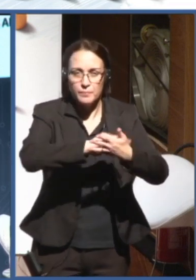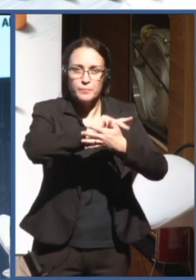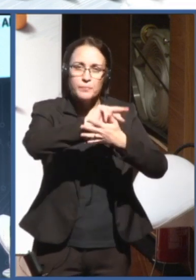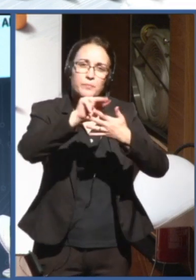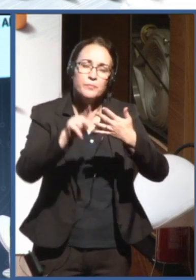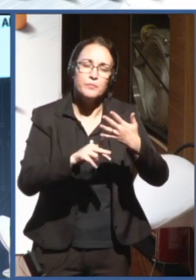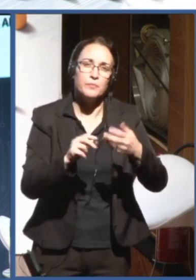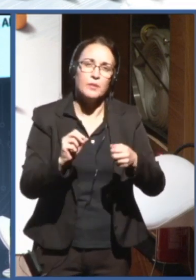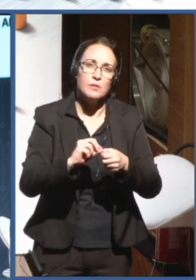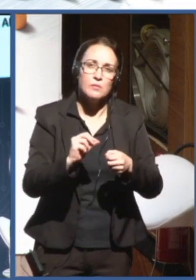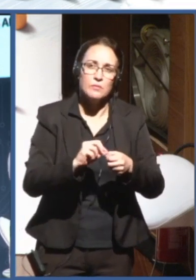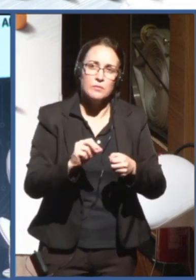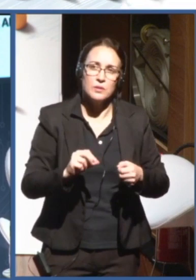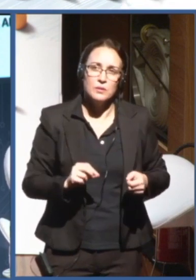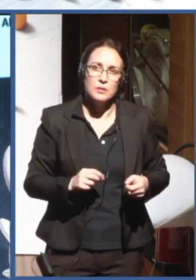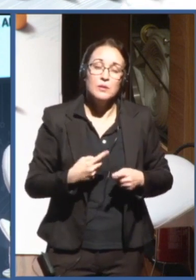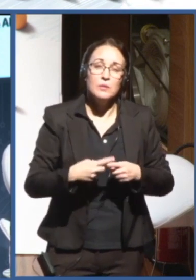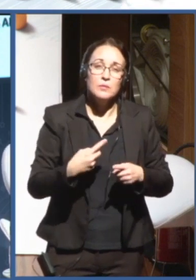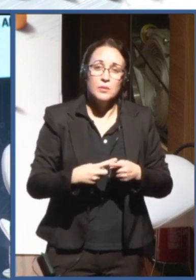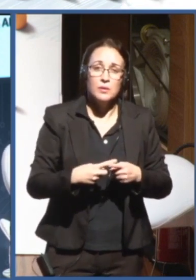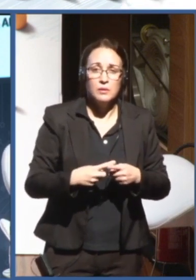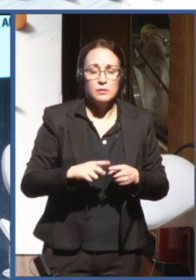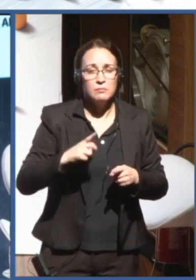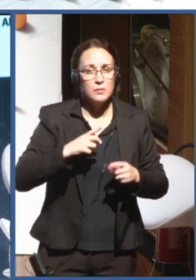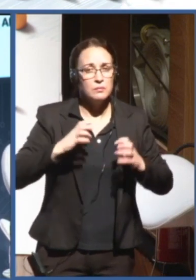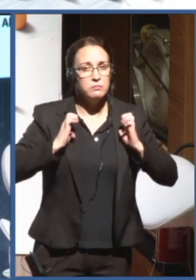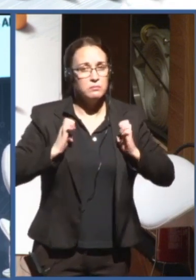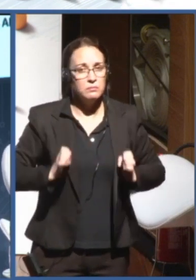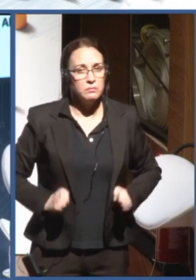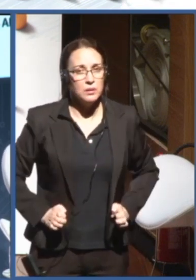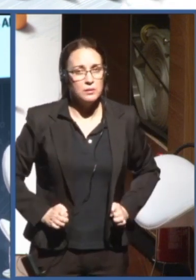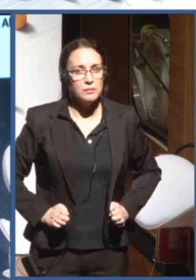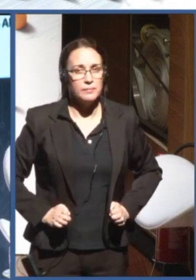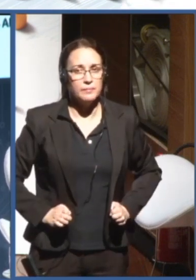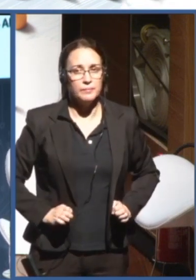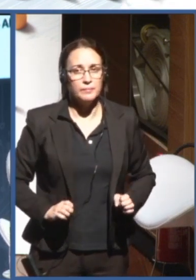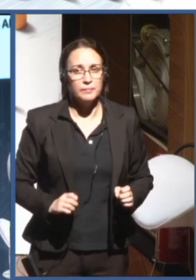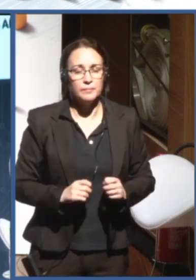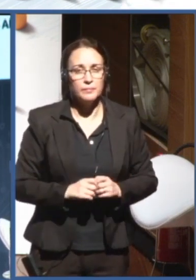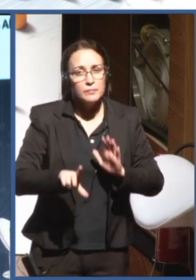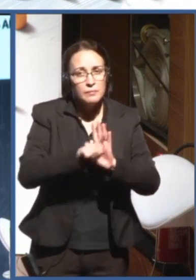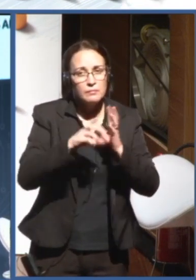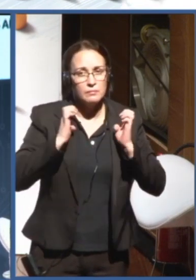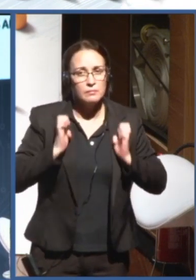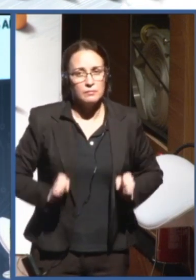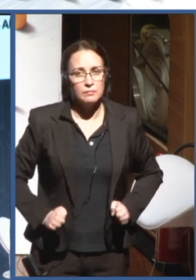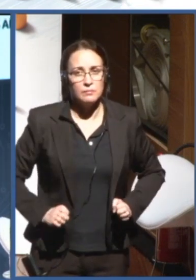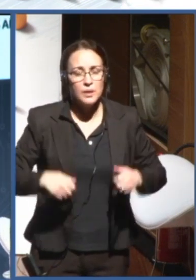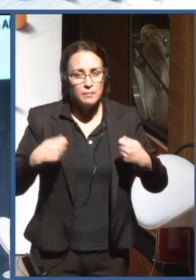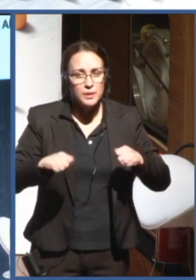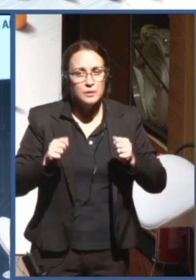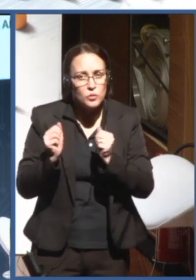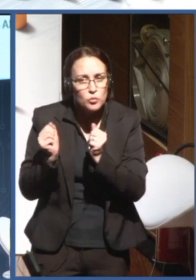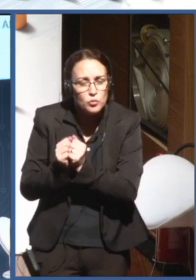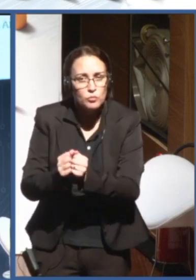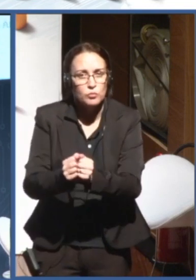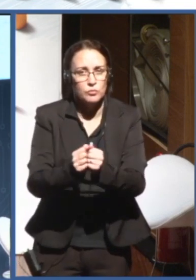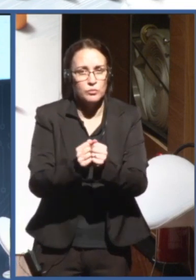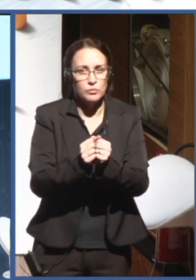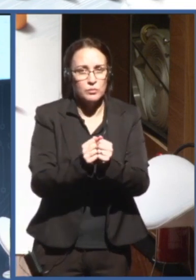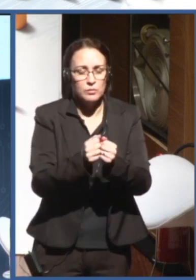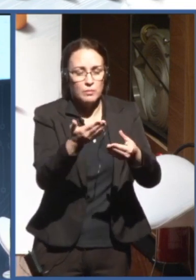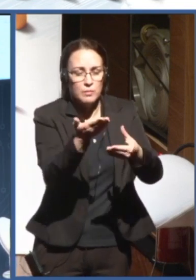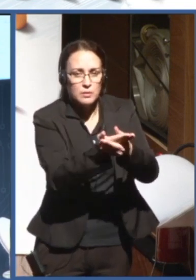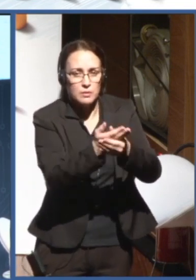The development of code of ethics can accompany this process, but this cannot, this should be complementary,